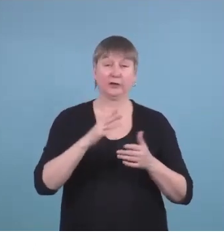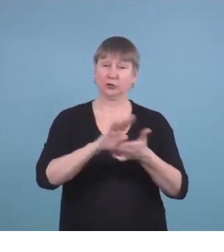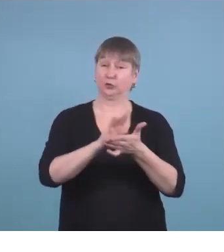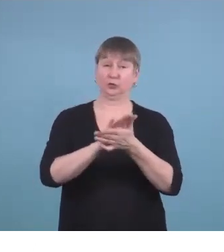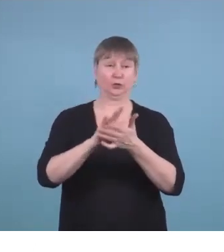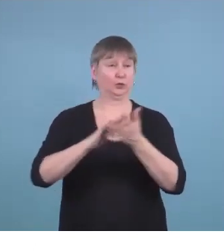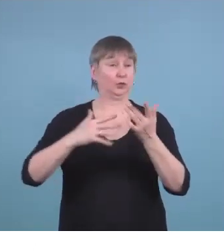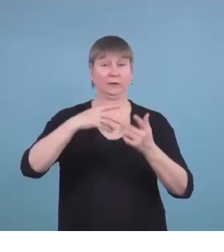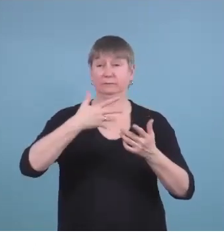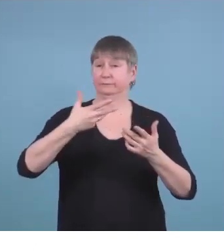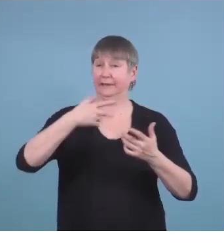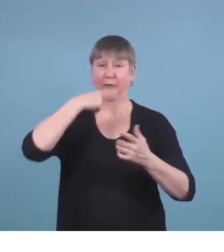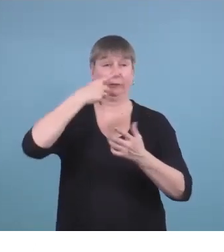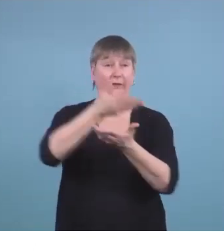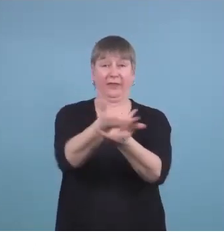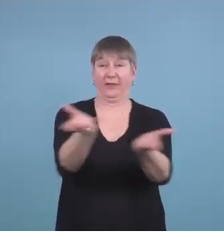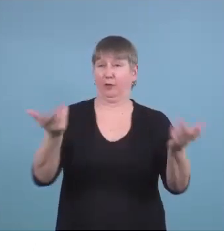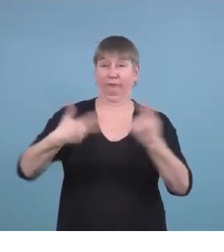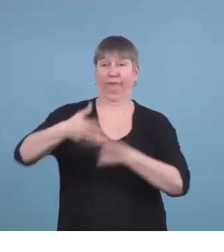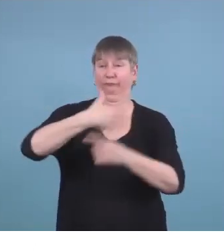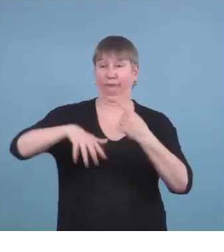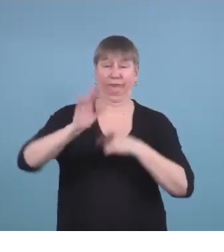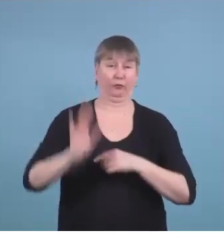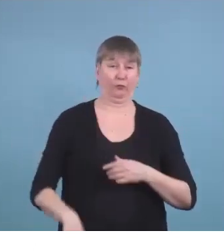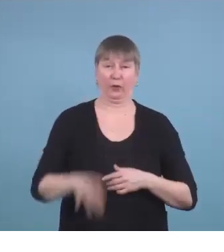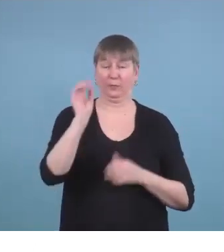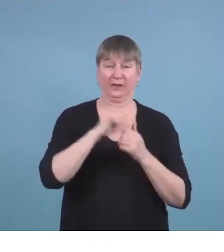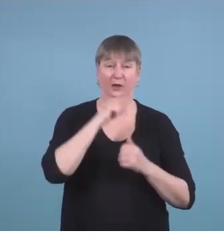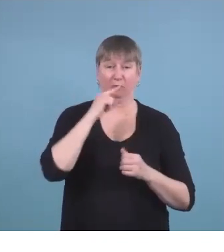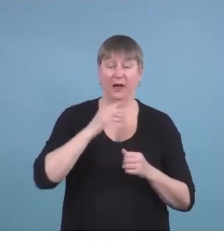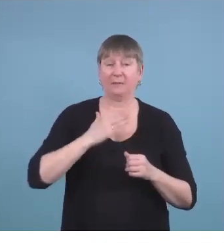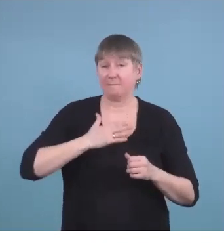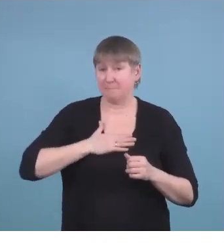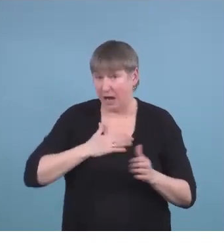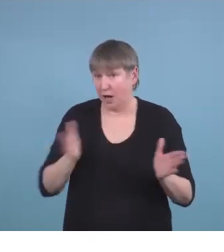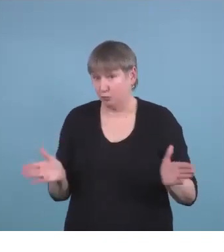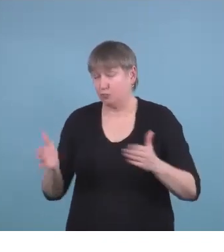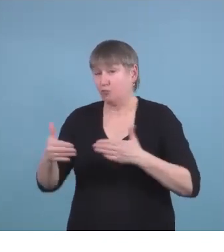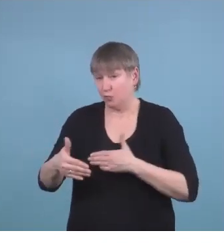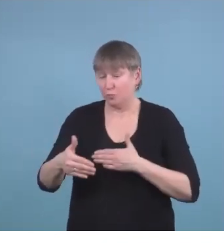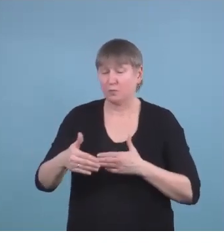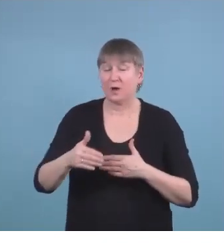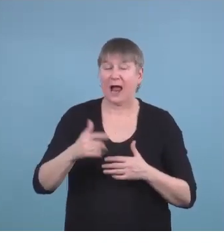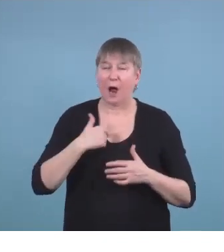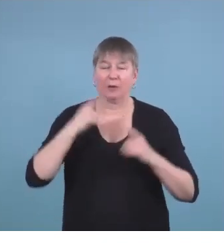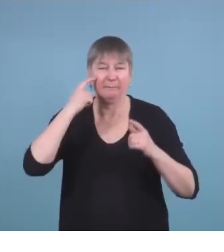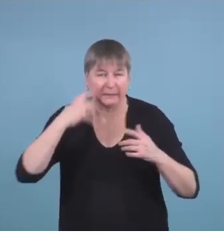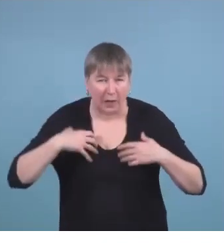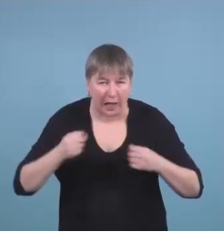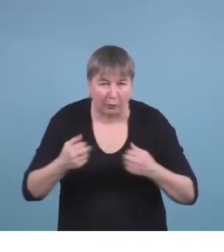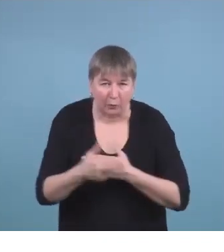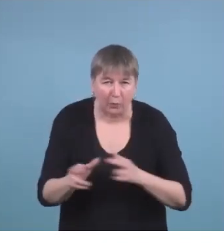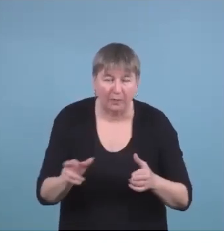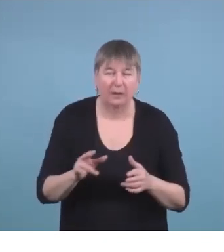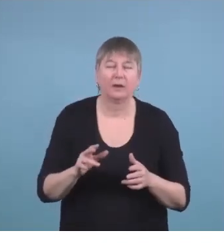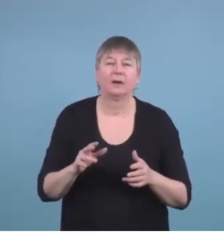life it's been their life all along um my room in our school is like our mental health room I the kids call me